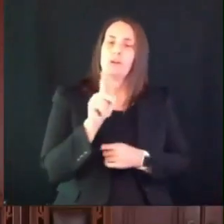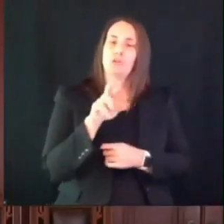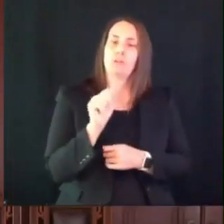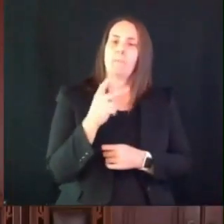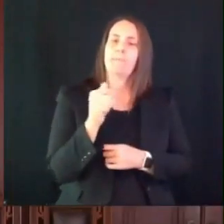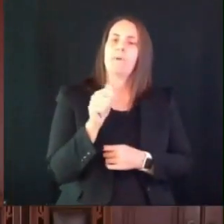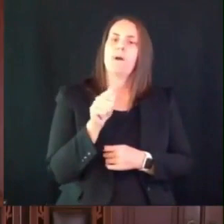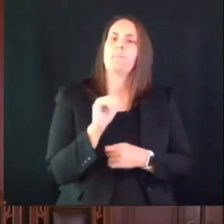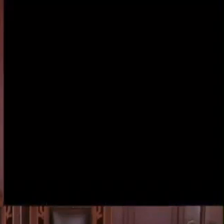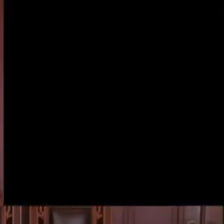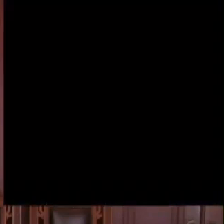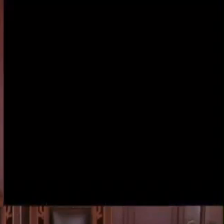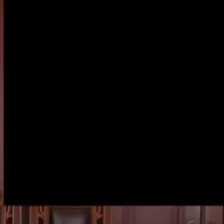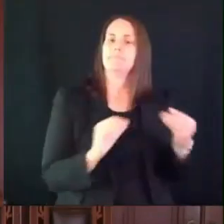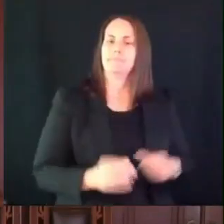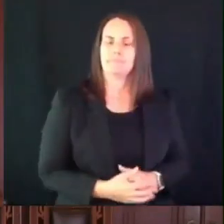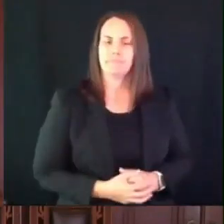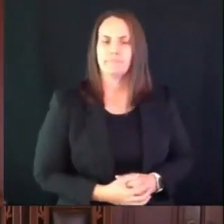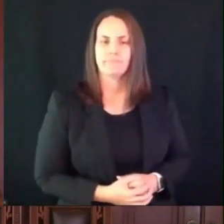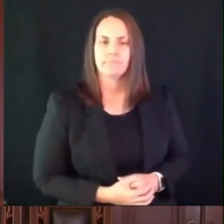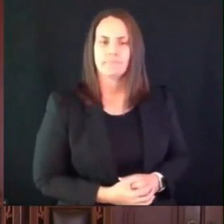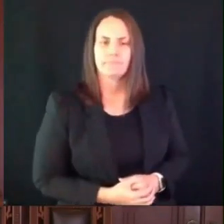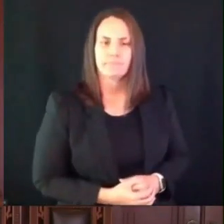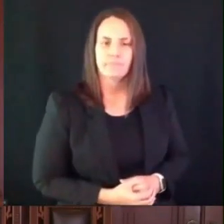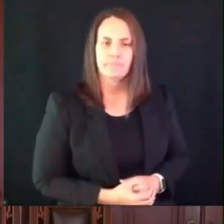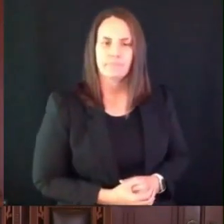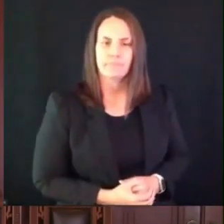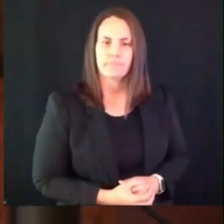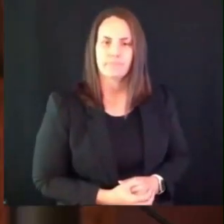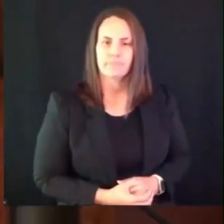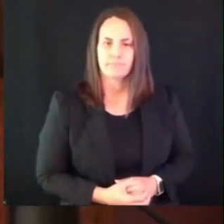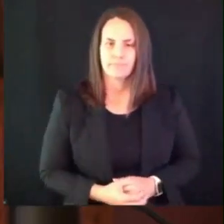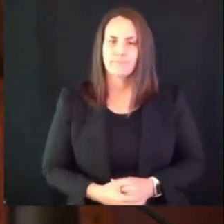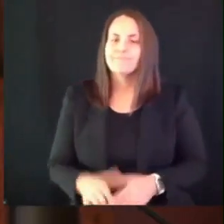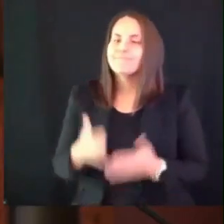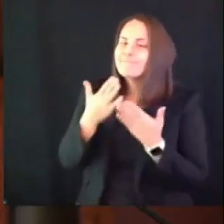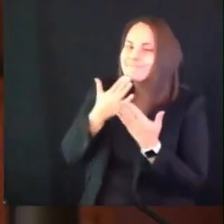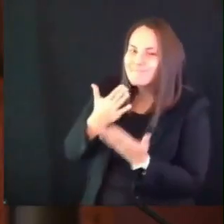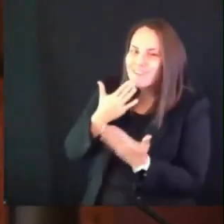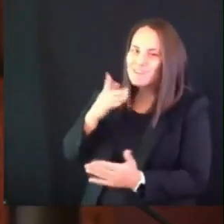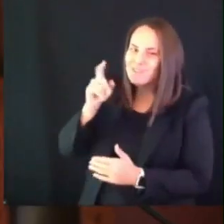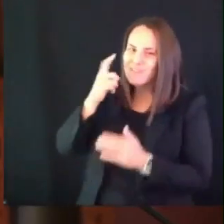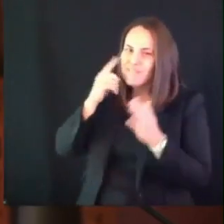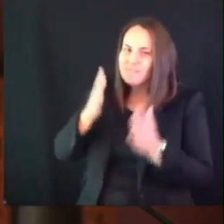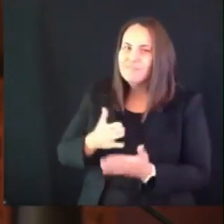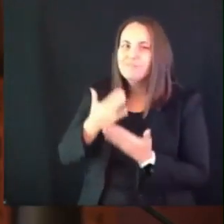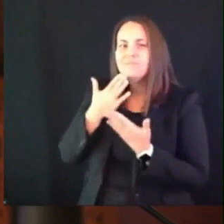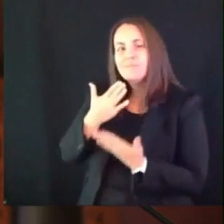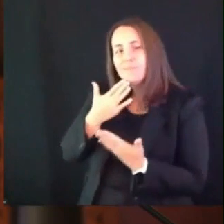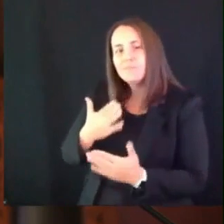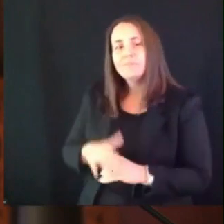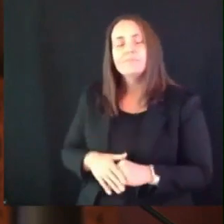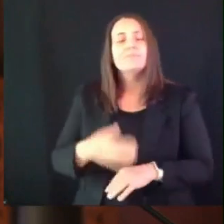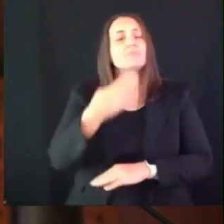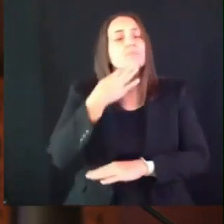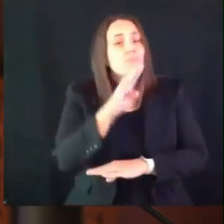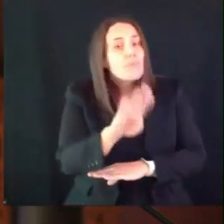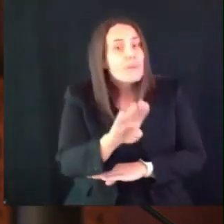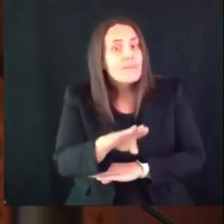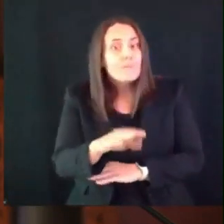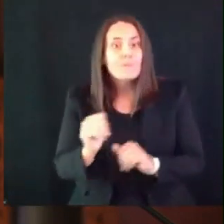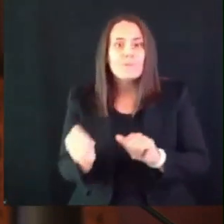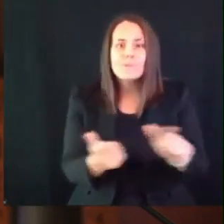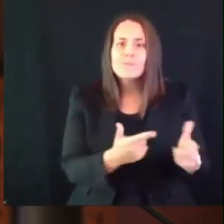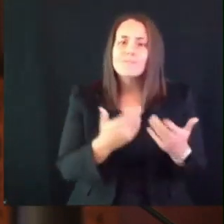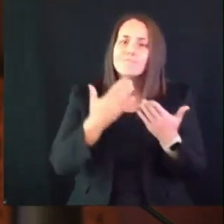thanks governor good afternoon everyone and thanks for joining us again today i do want to start with the